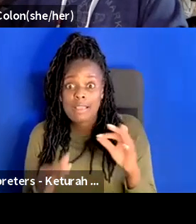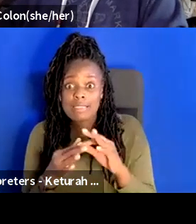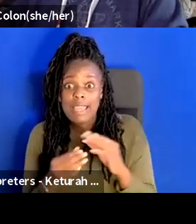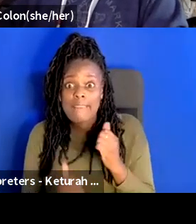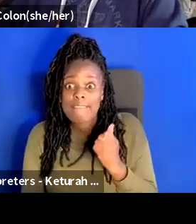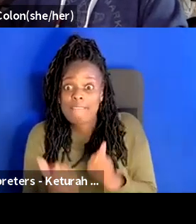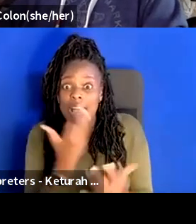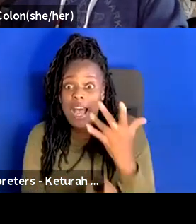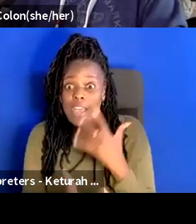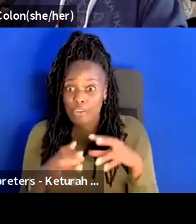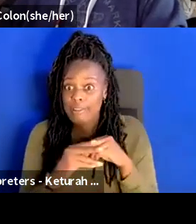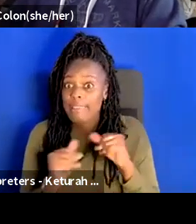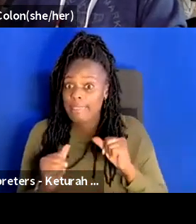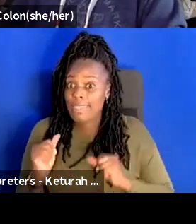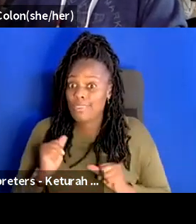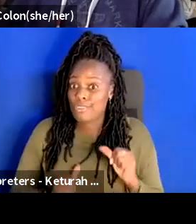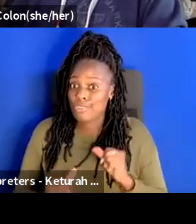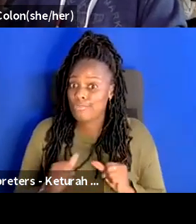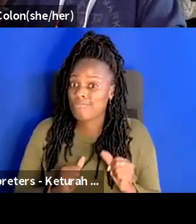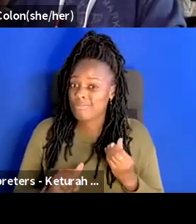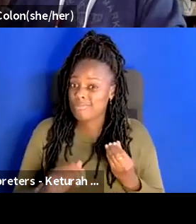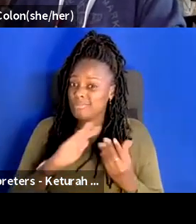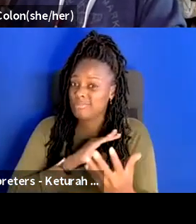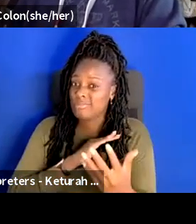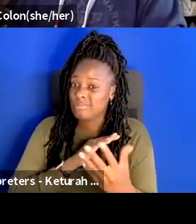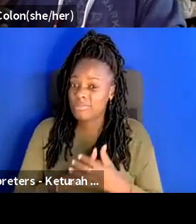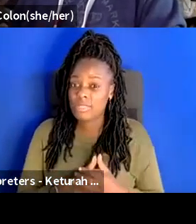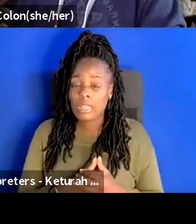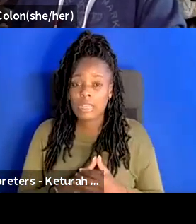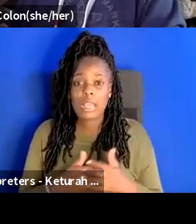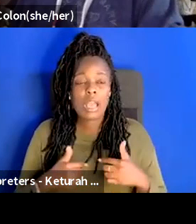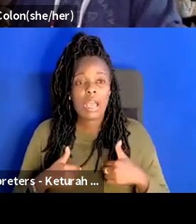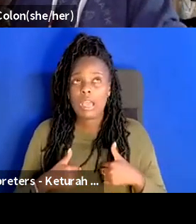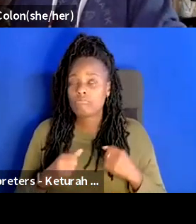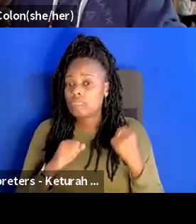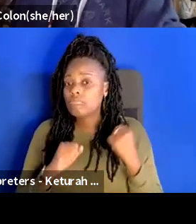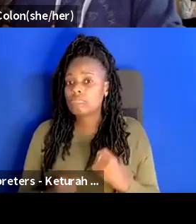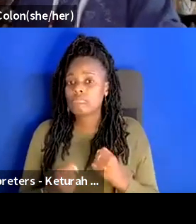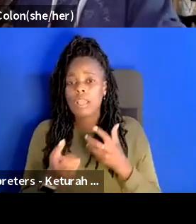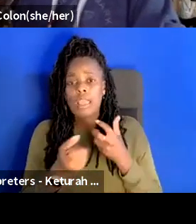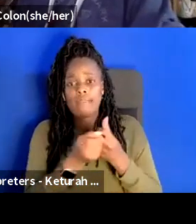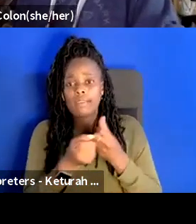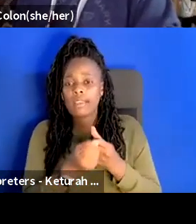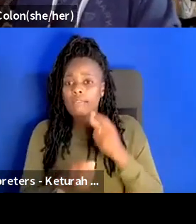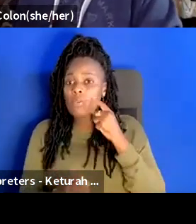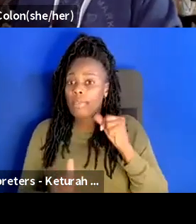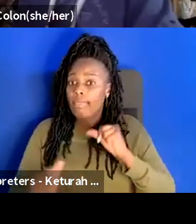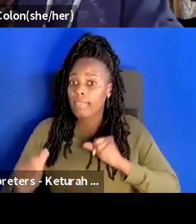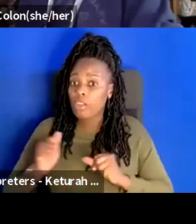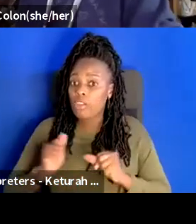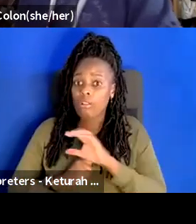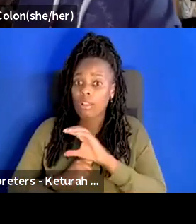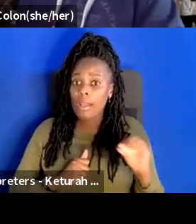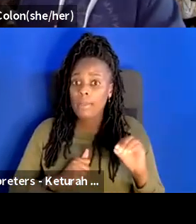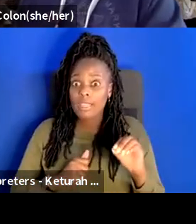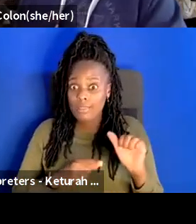and i think i personally am an advocate for theater companies actually practicing